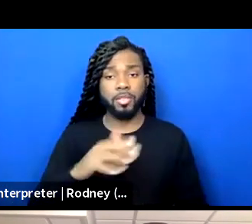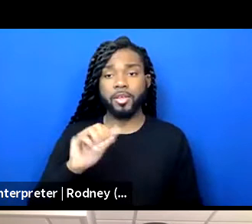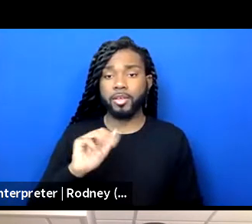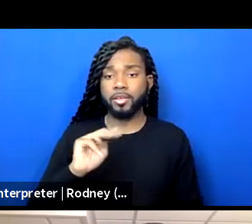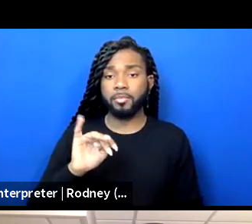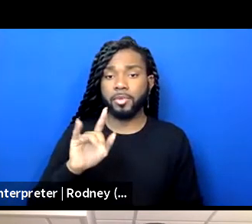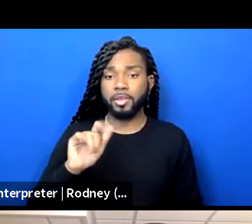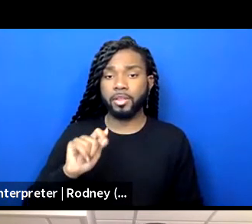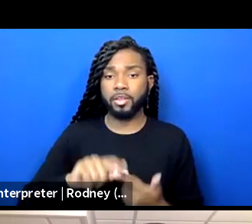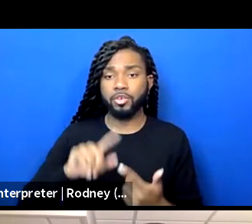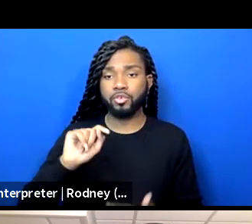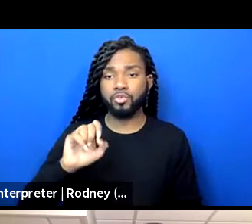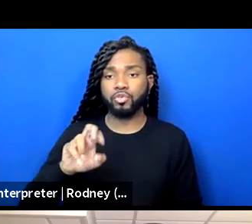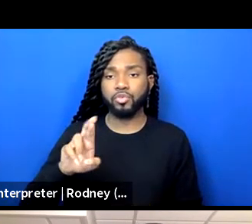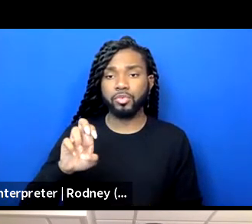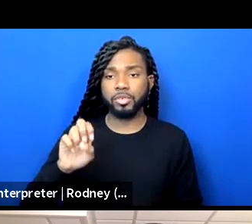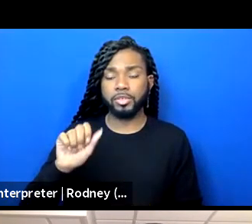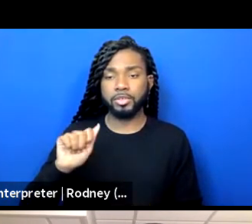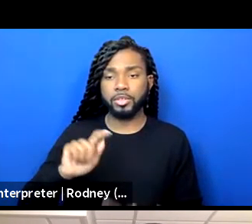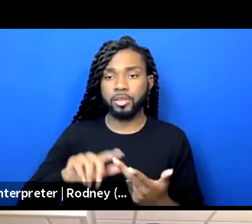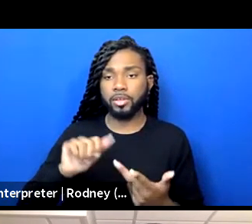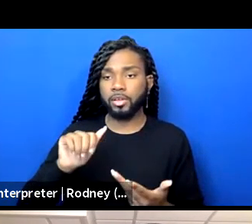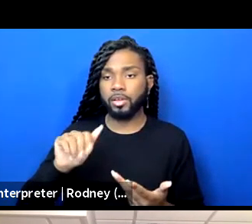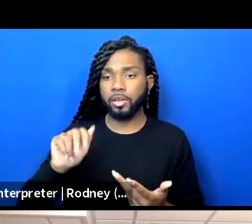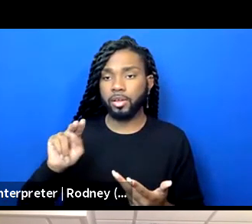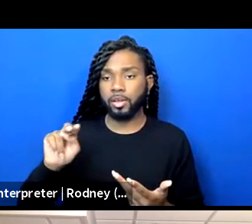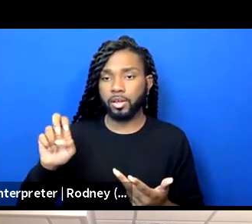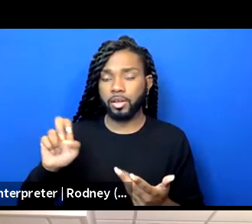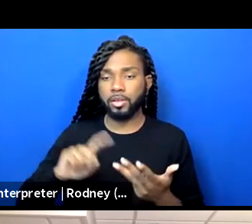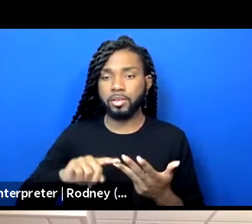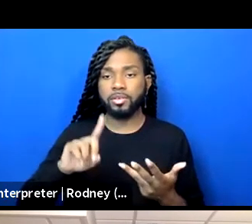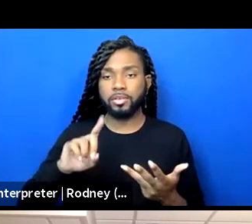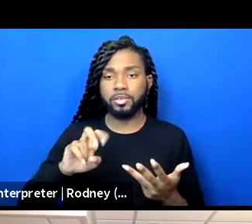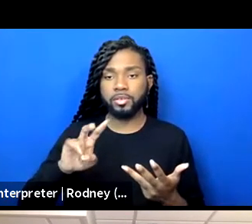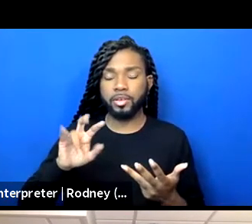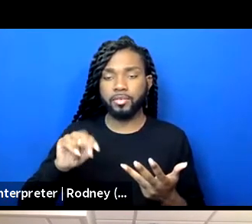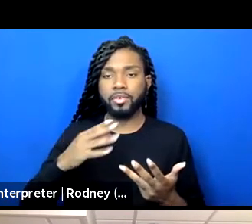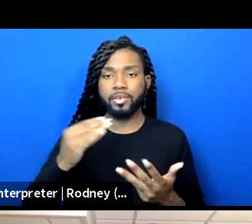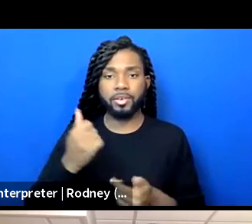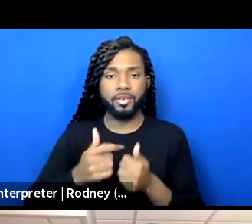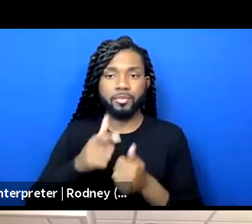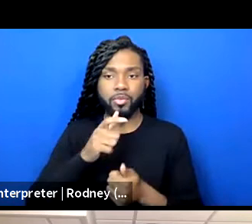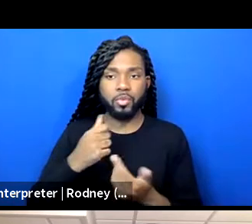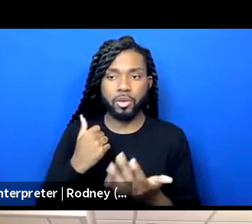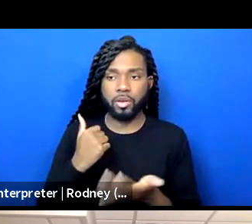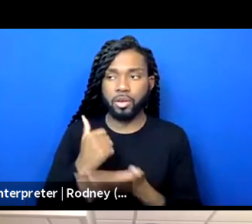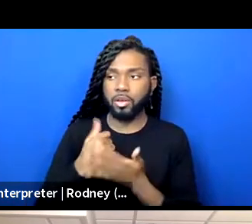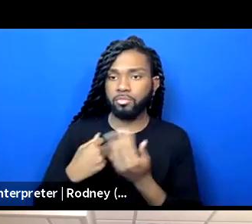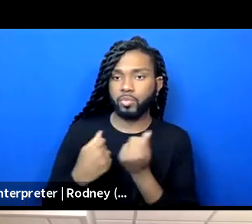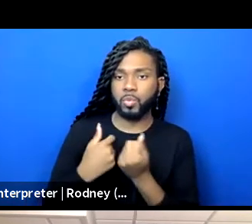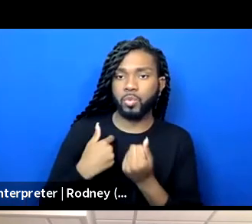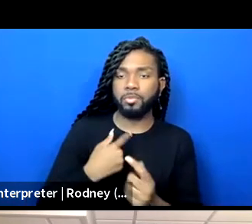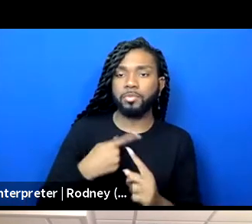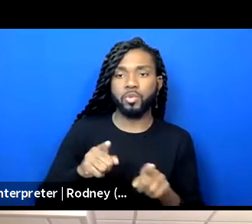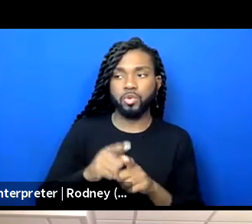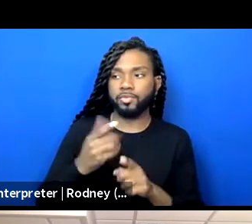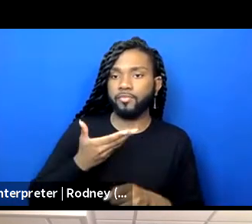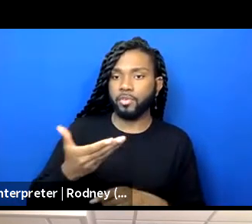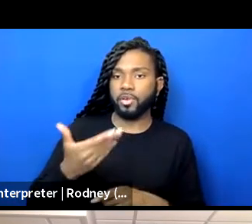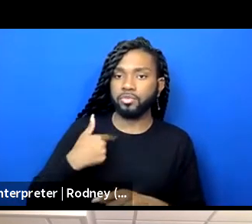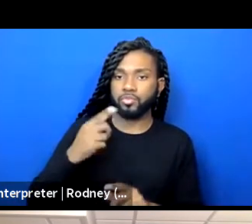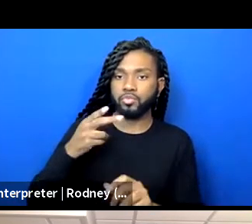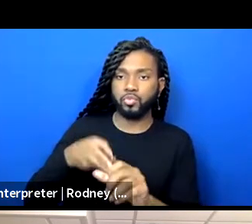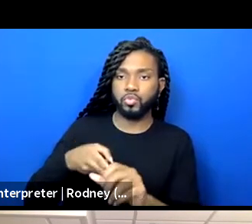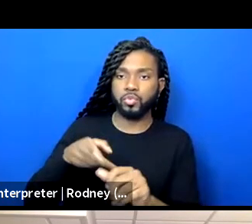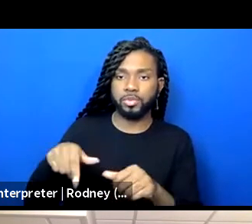to Teresa, to Ann, to Devin and to all those that are holding us up that extended this invitation. A lot of times